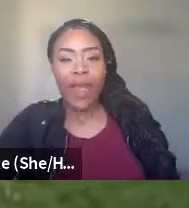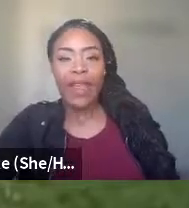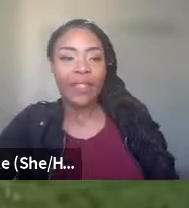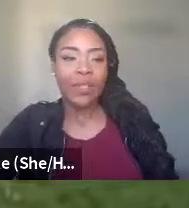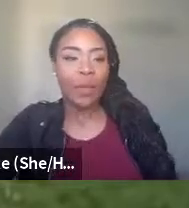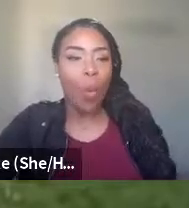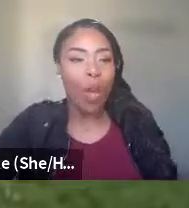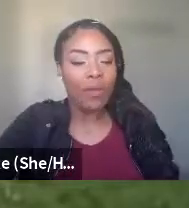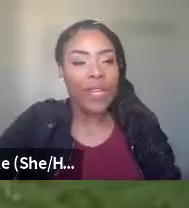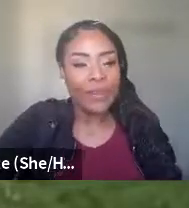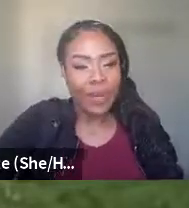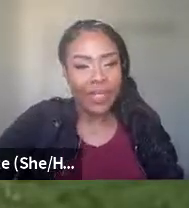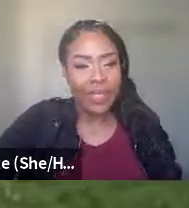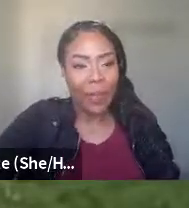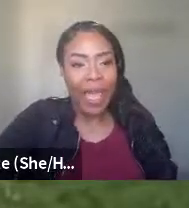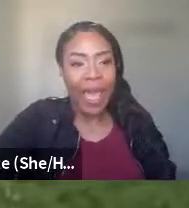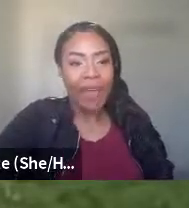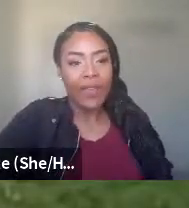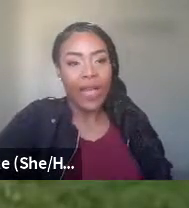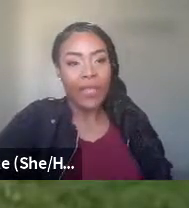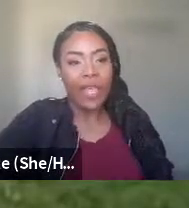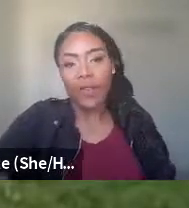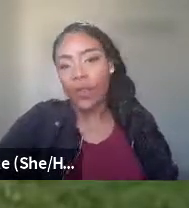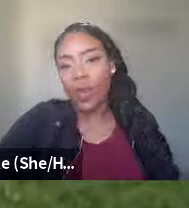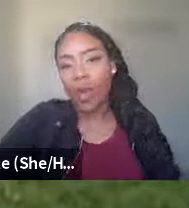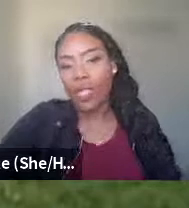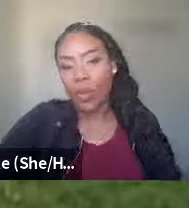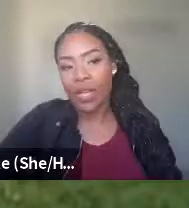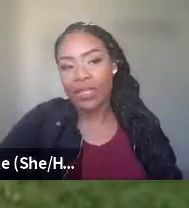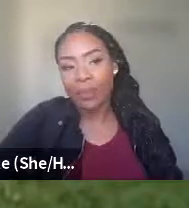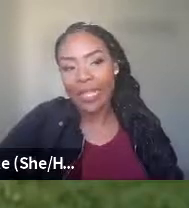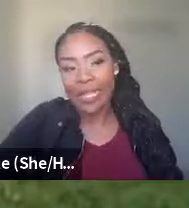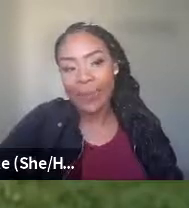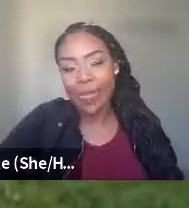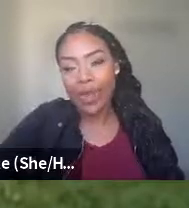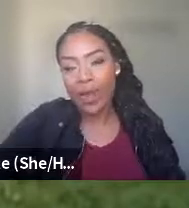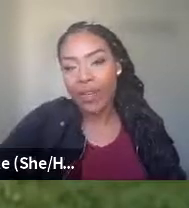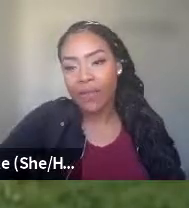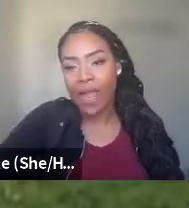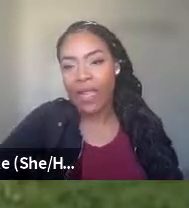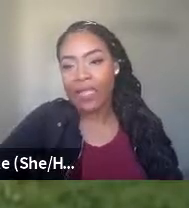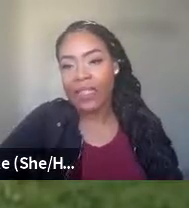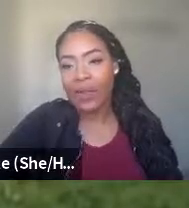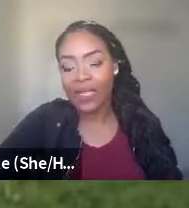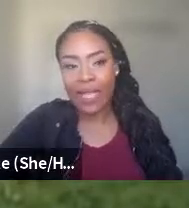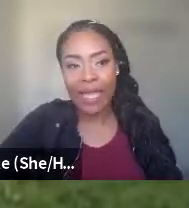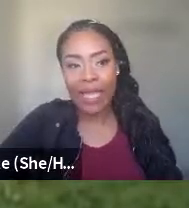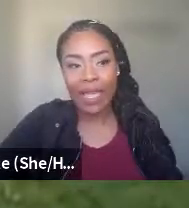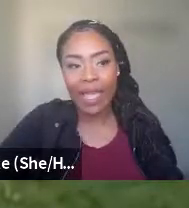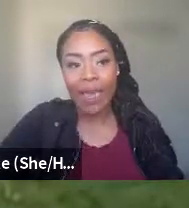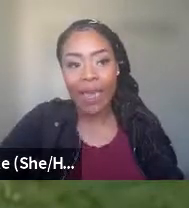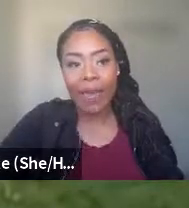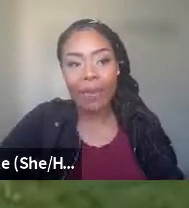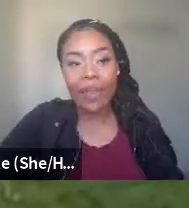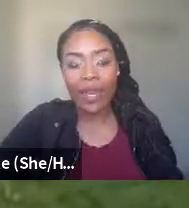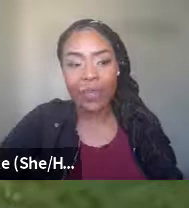All right. And so some more resources that we have, um, again, if you go to project, project implicit, there are different IETs that you can take.